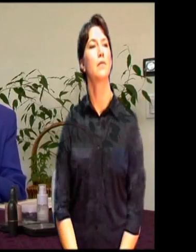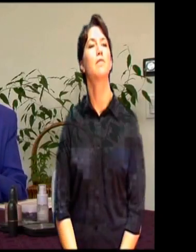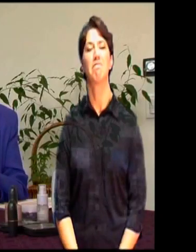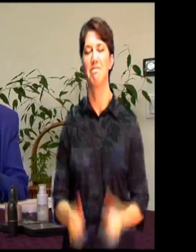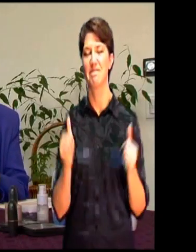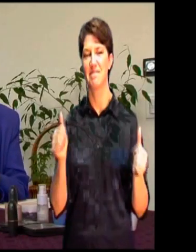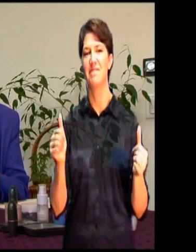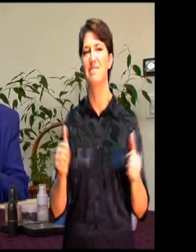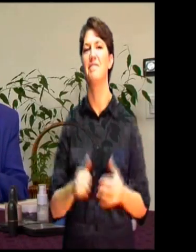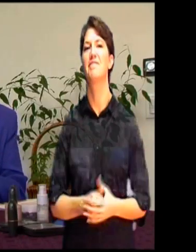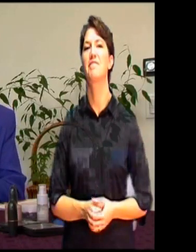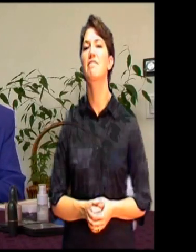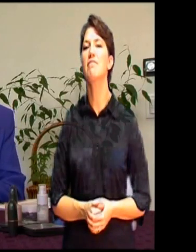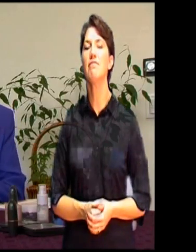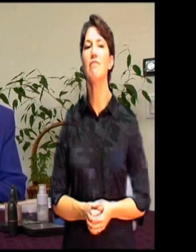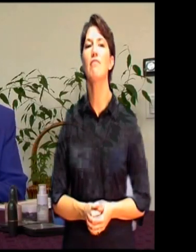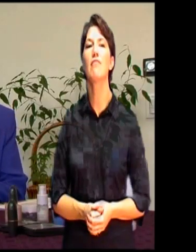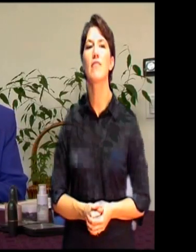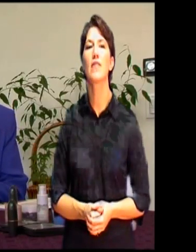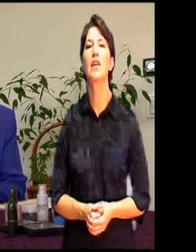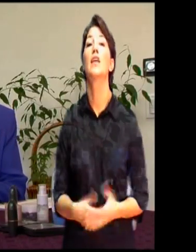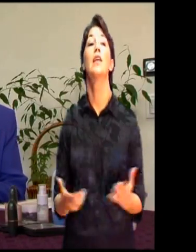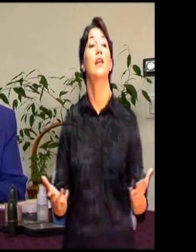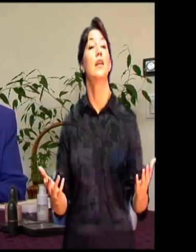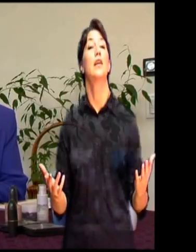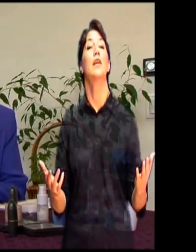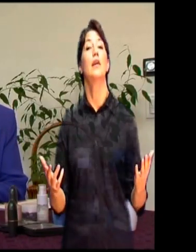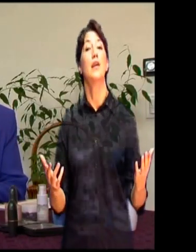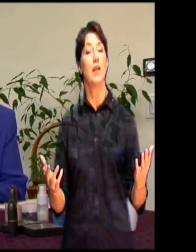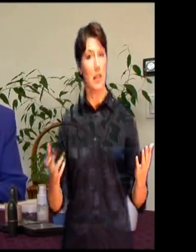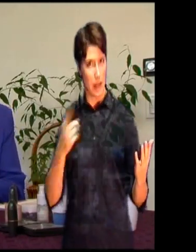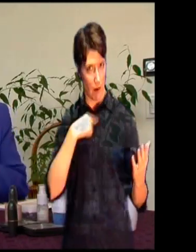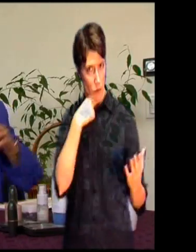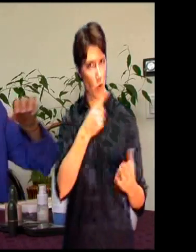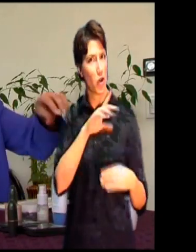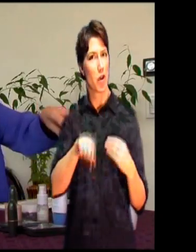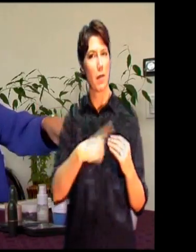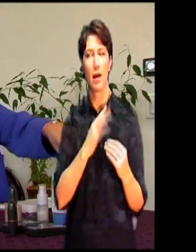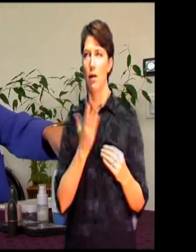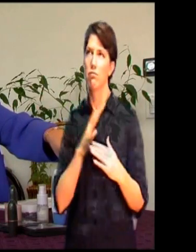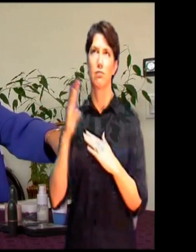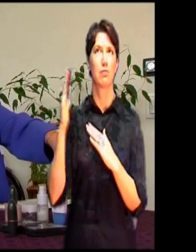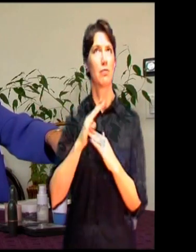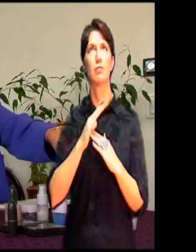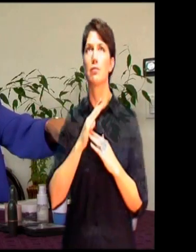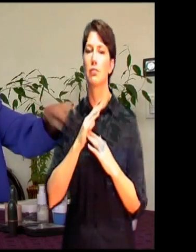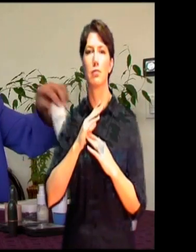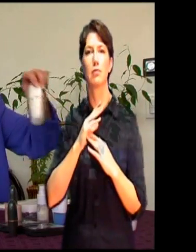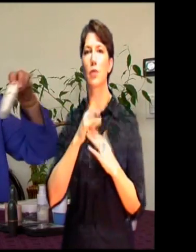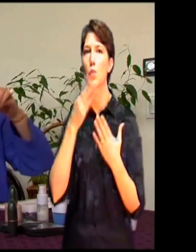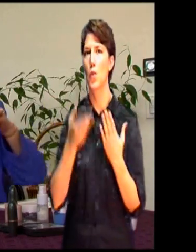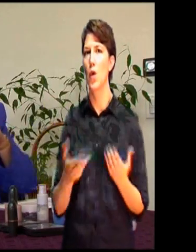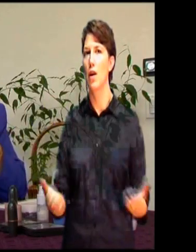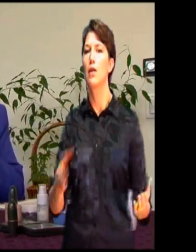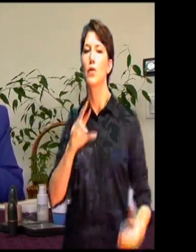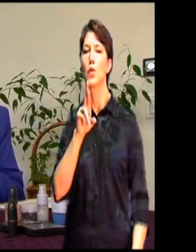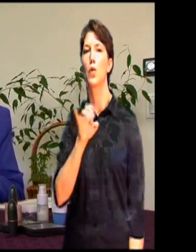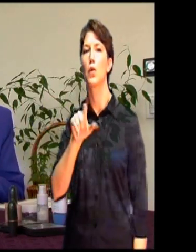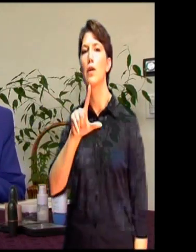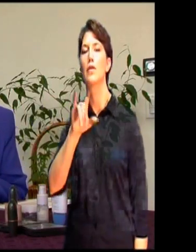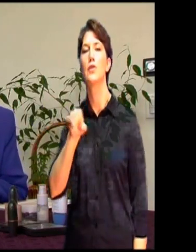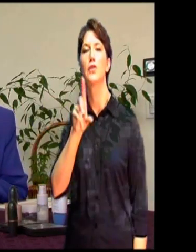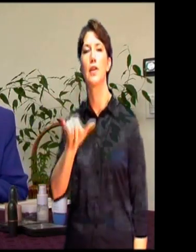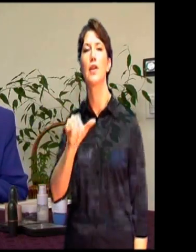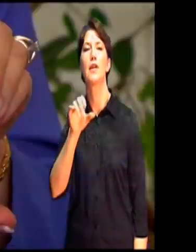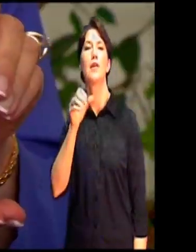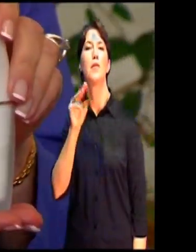Super. You know, I told you about your ultimate product and that is a Royal Jelly Milk Balm. This is such